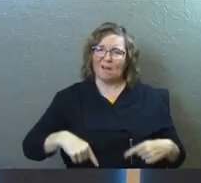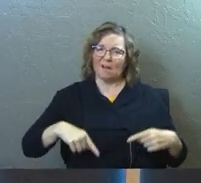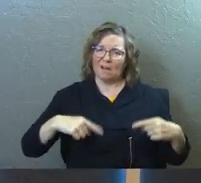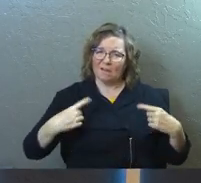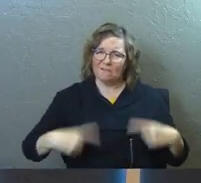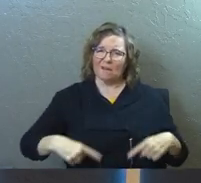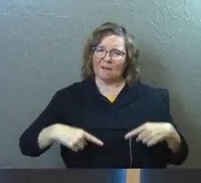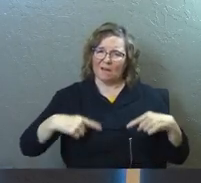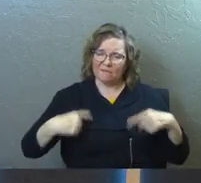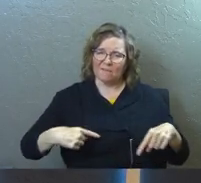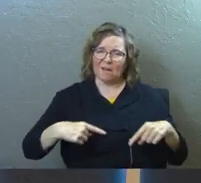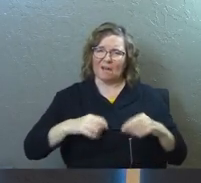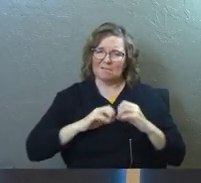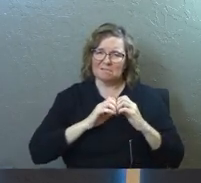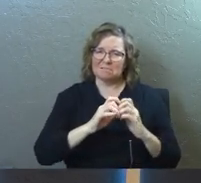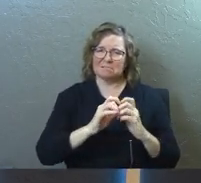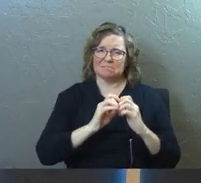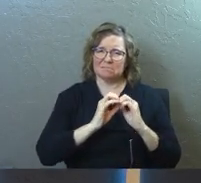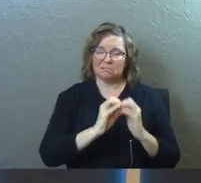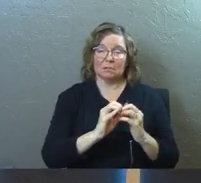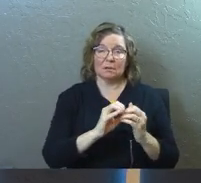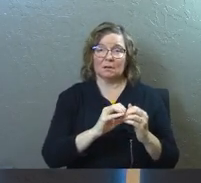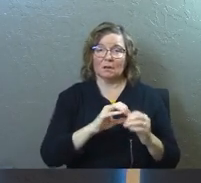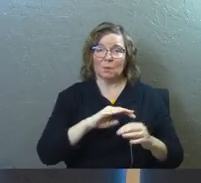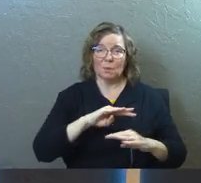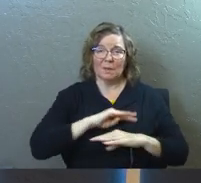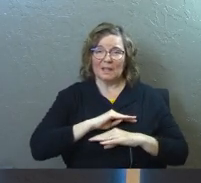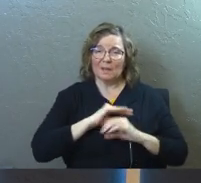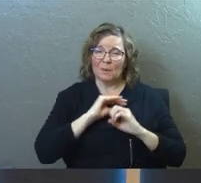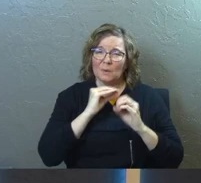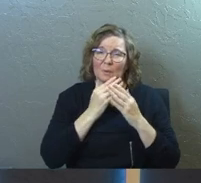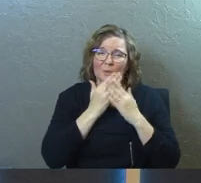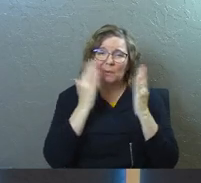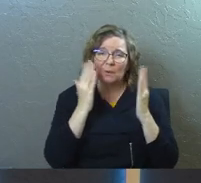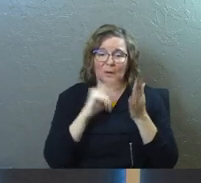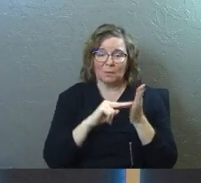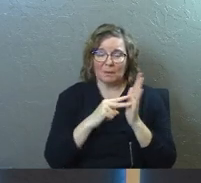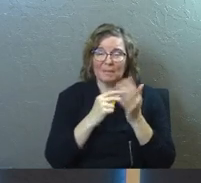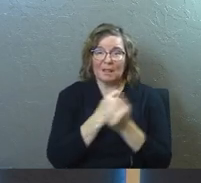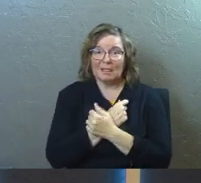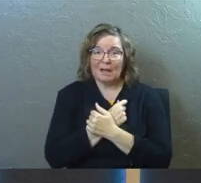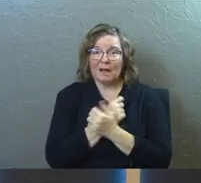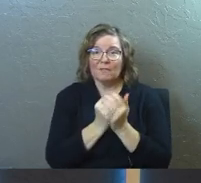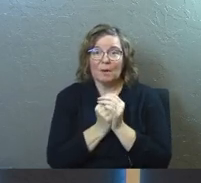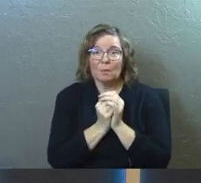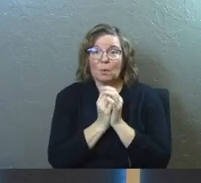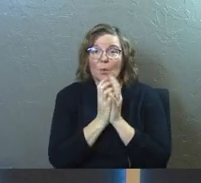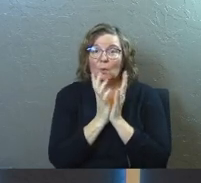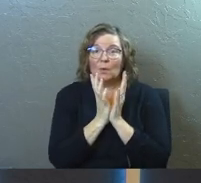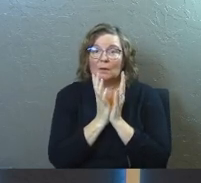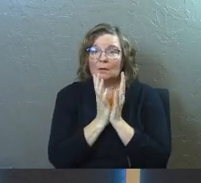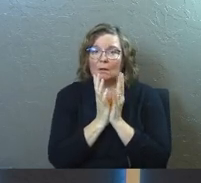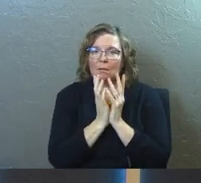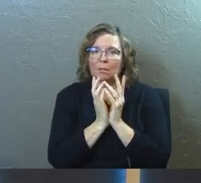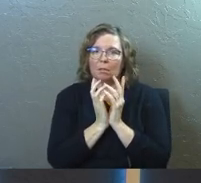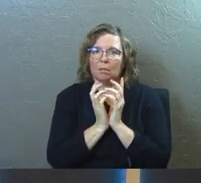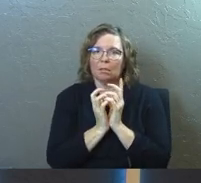argument every single day that you never get relief. And there's no space for your love to actually bloom toward each other.